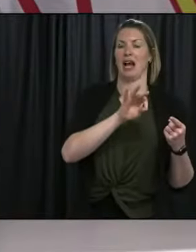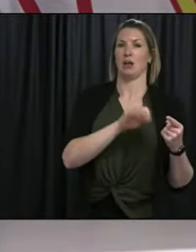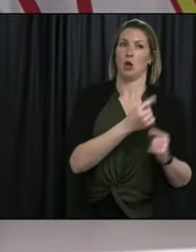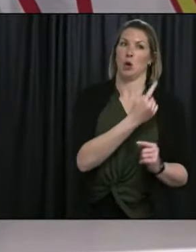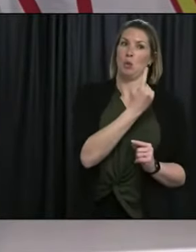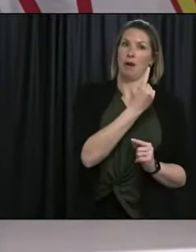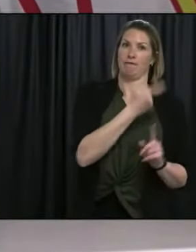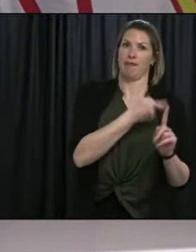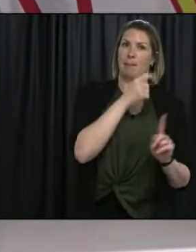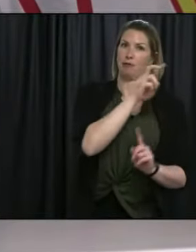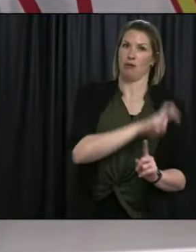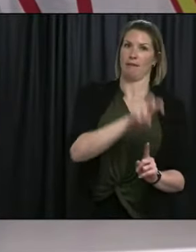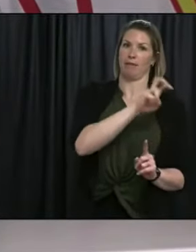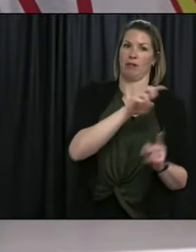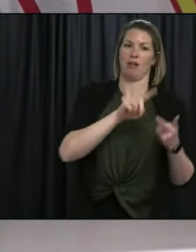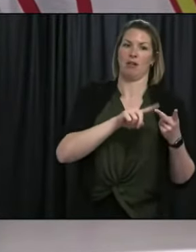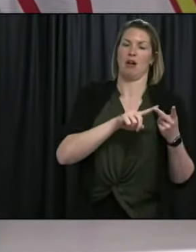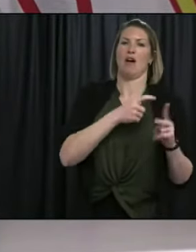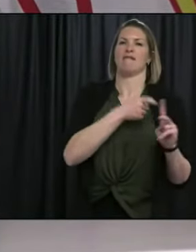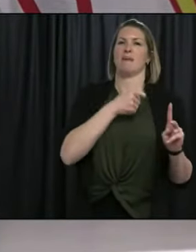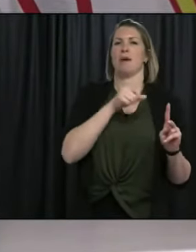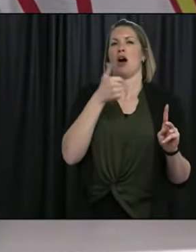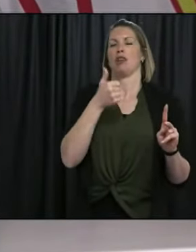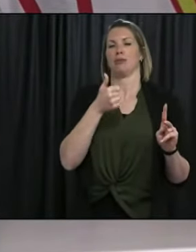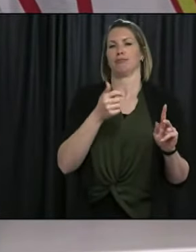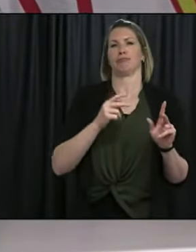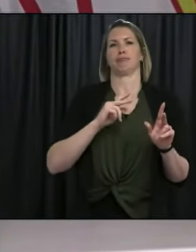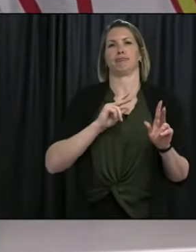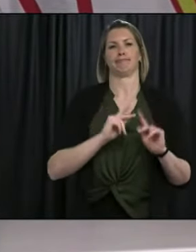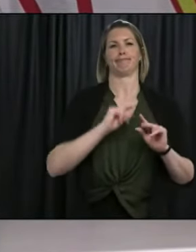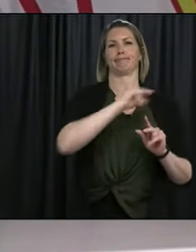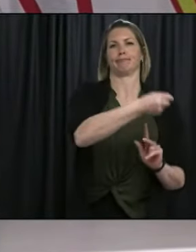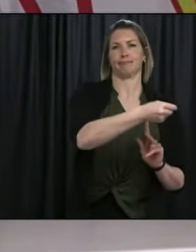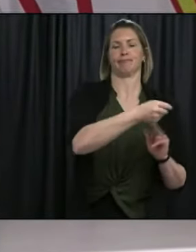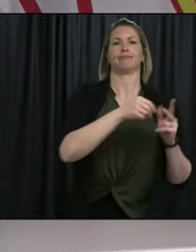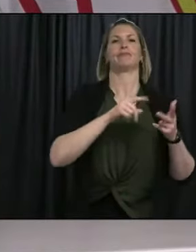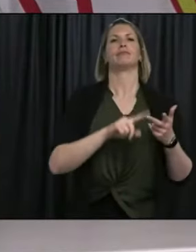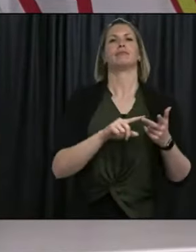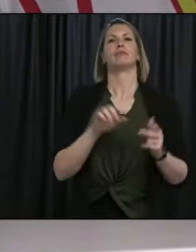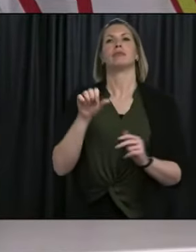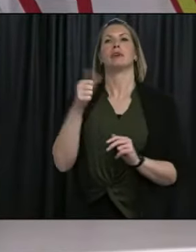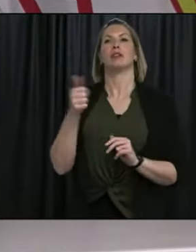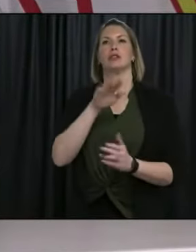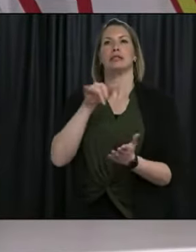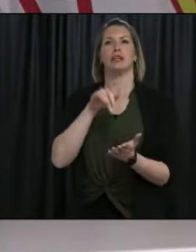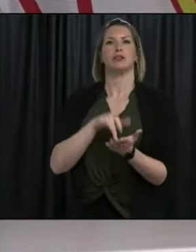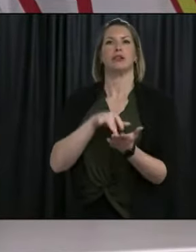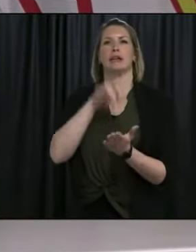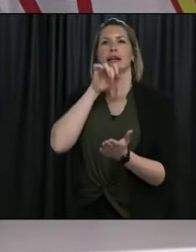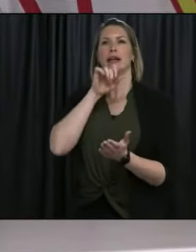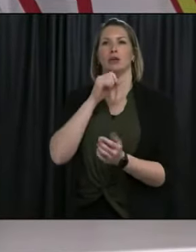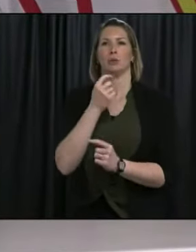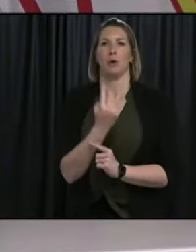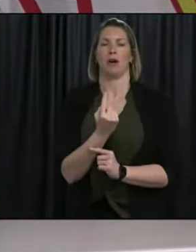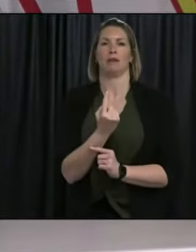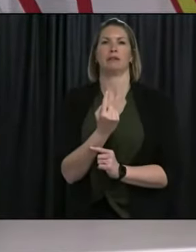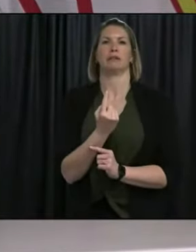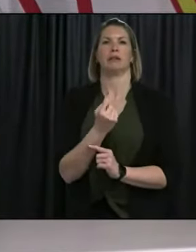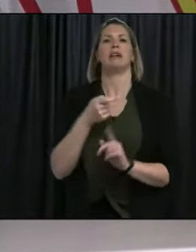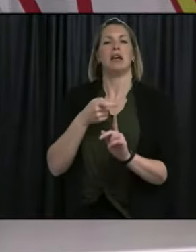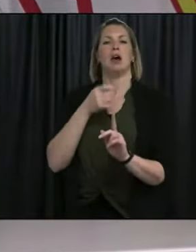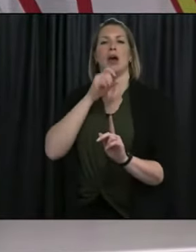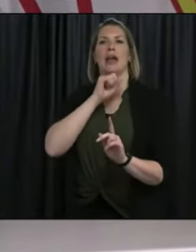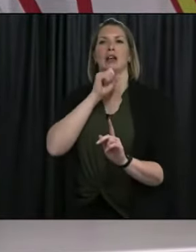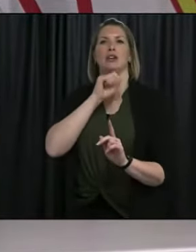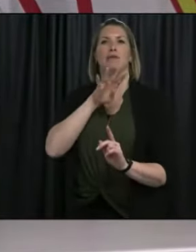and one is contact of a previous case. And one is in Central Health, and the individual is between the ages of 40 and 49, and is contact of a